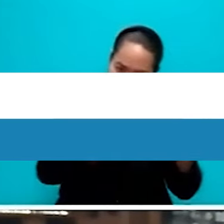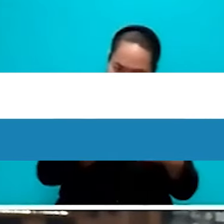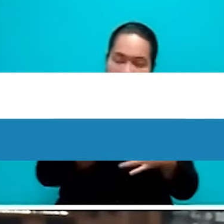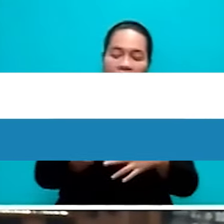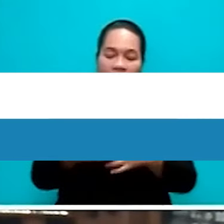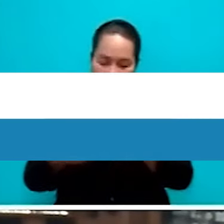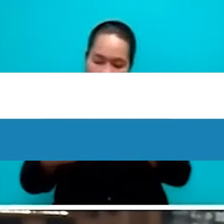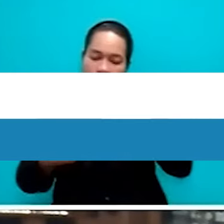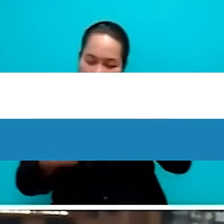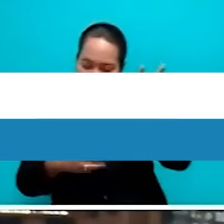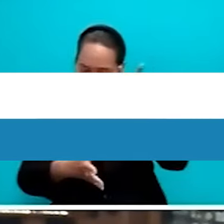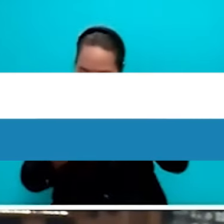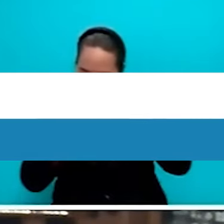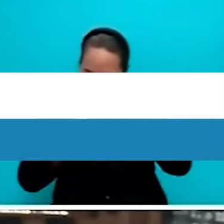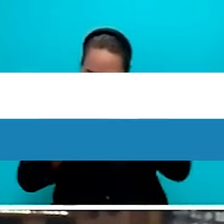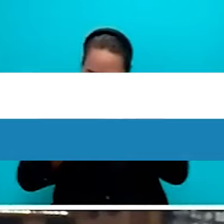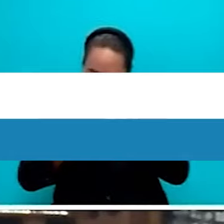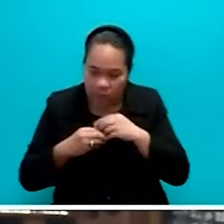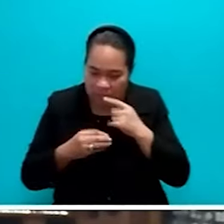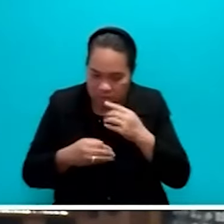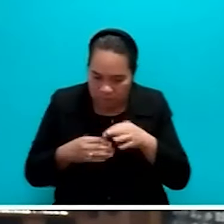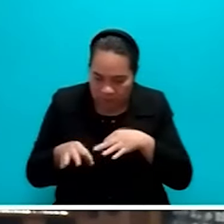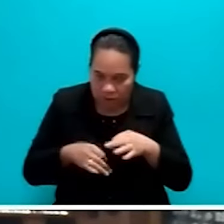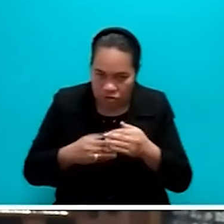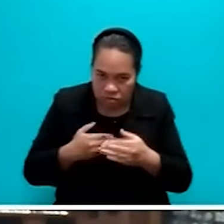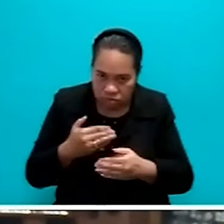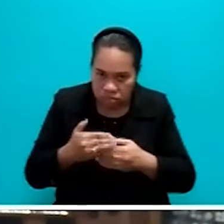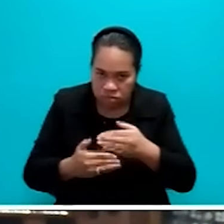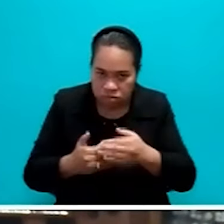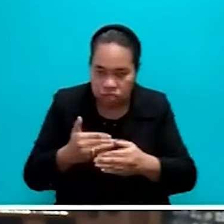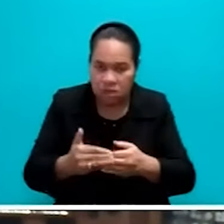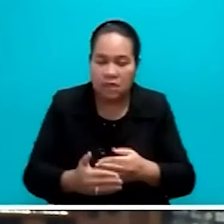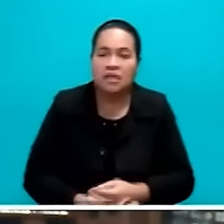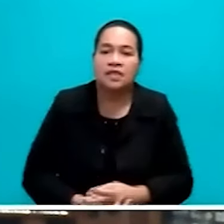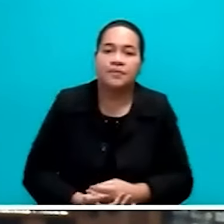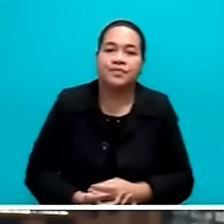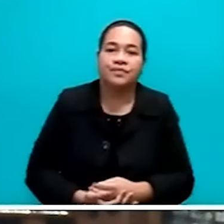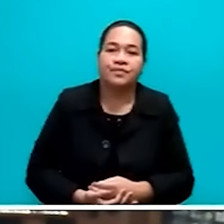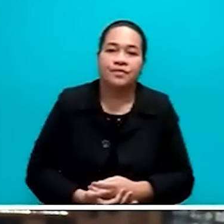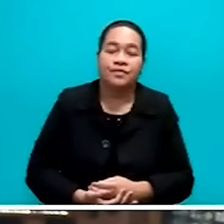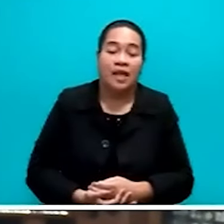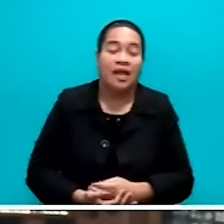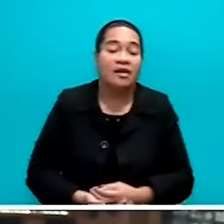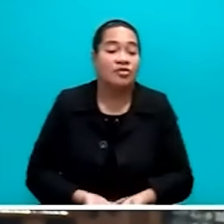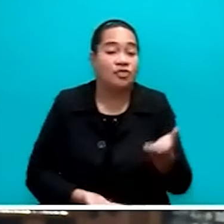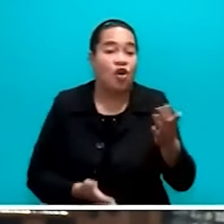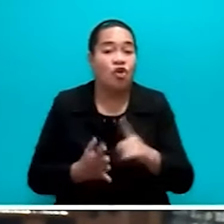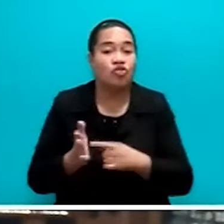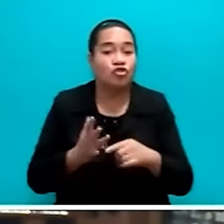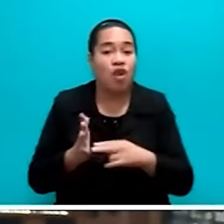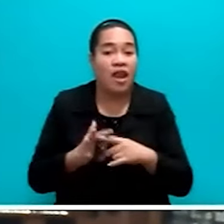conceded by government as we move forward. On the hon. Osamate's point about